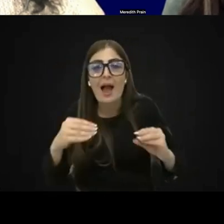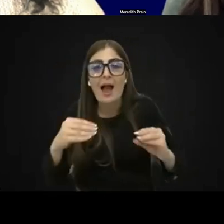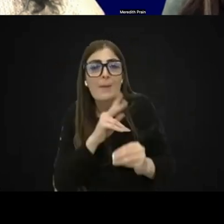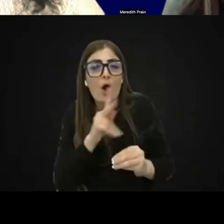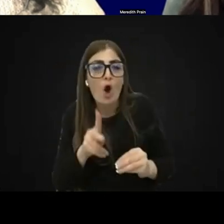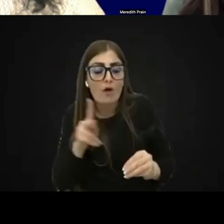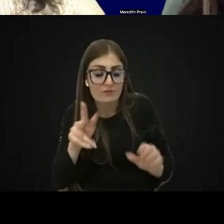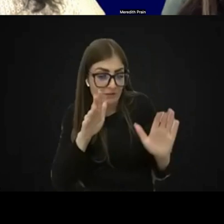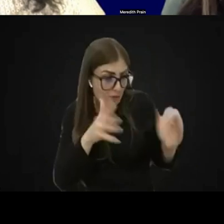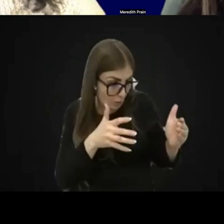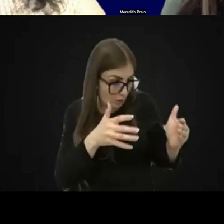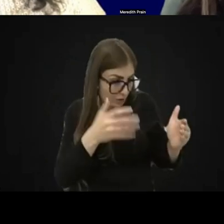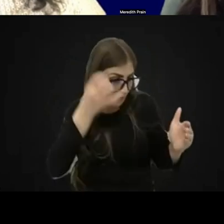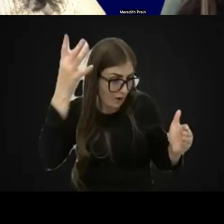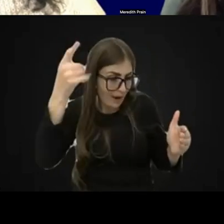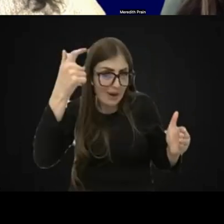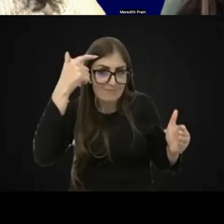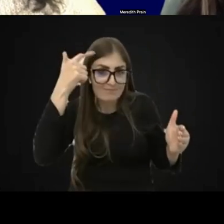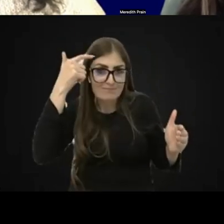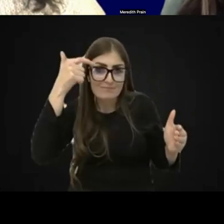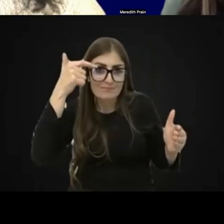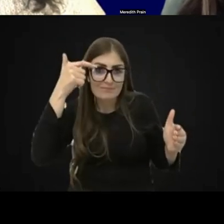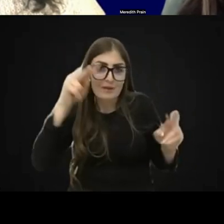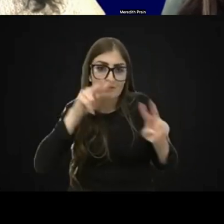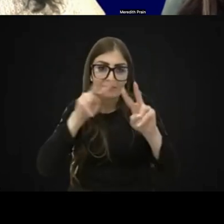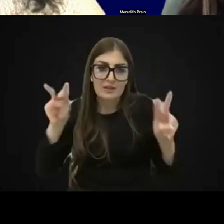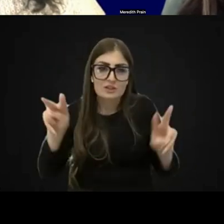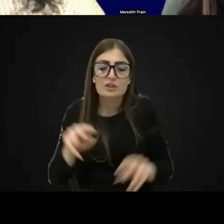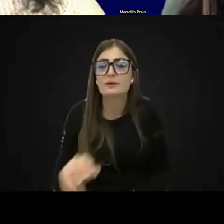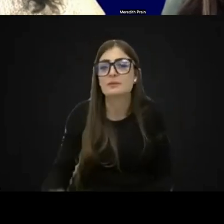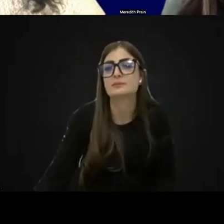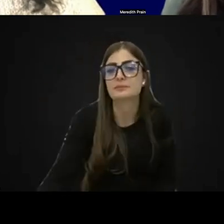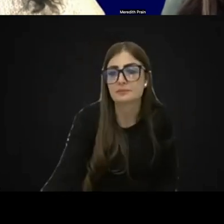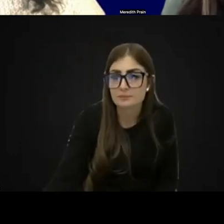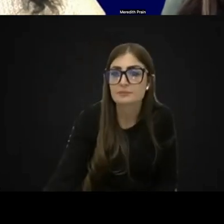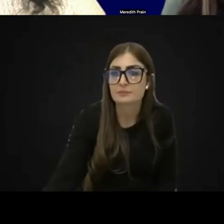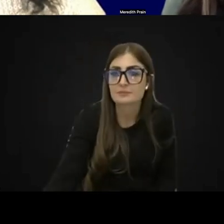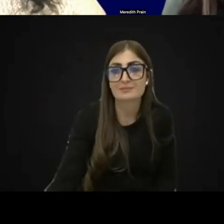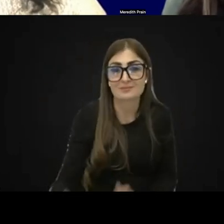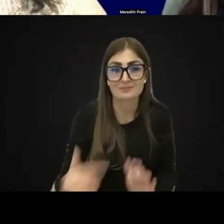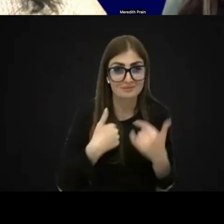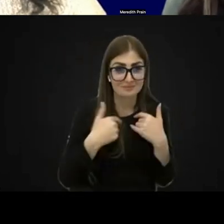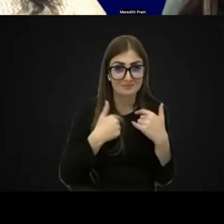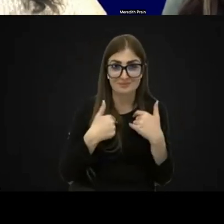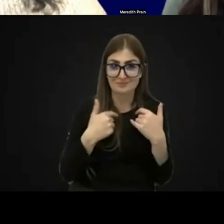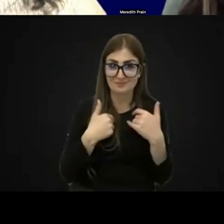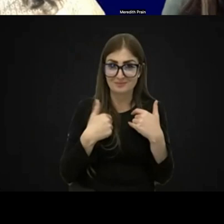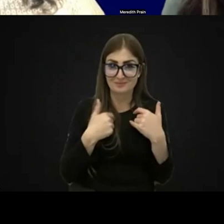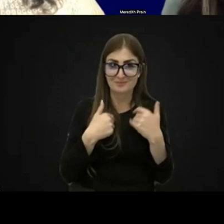the focus? Is there anything to consider? Yes, orthoptics, course.